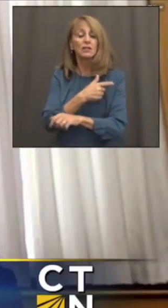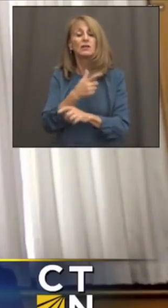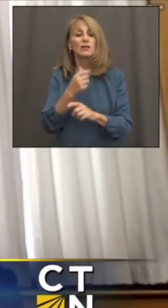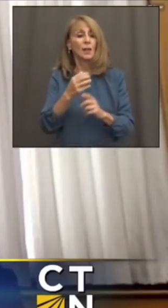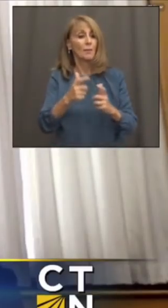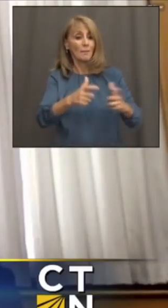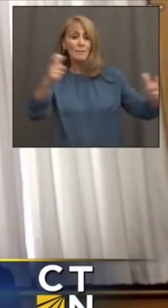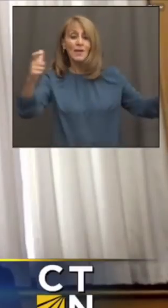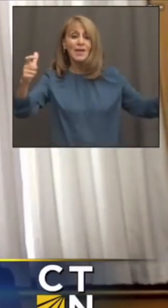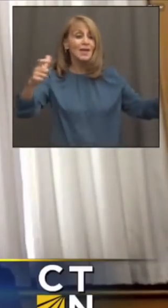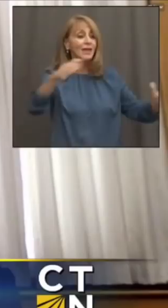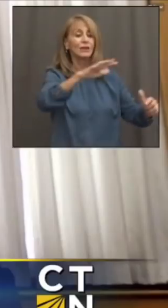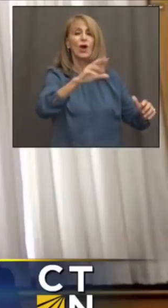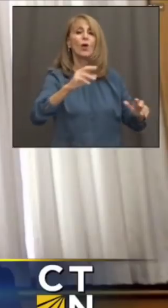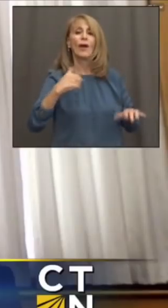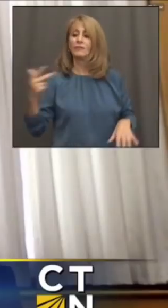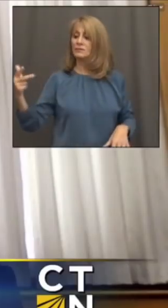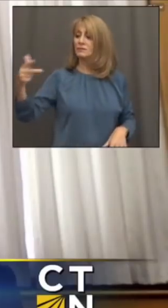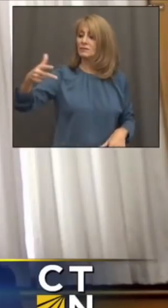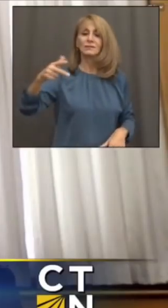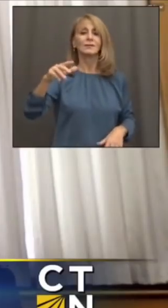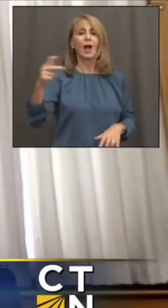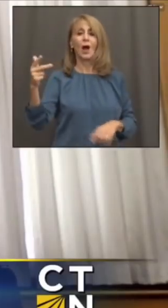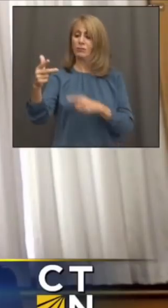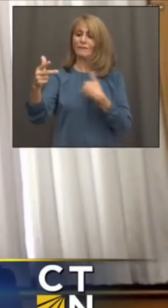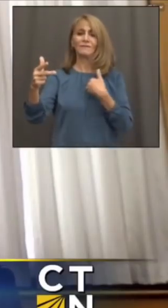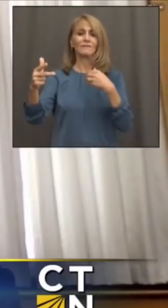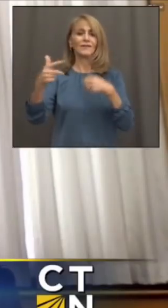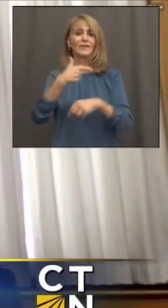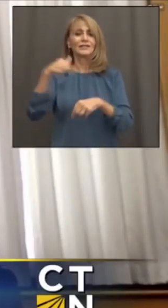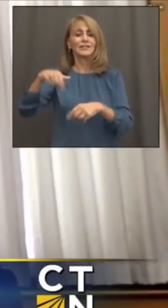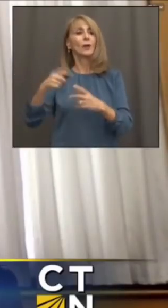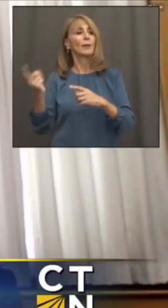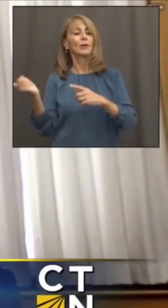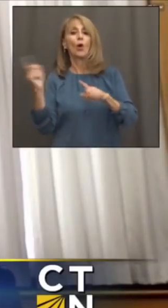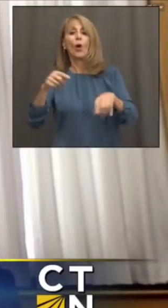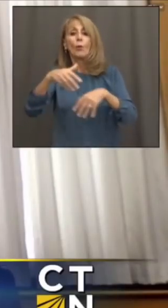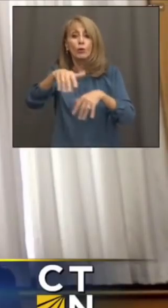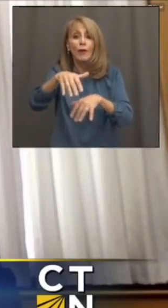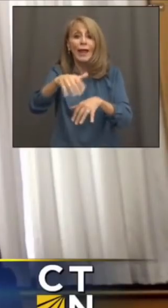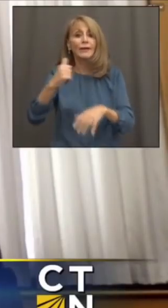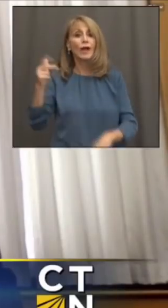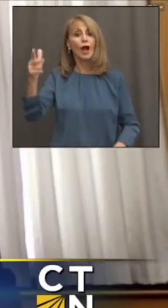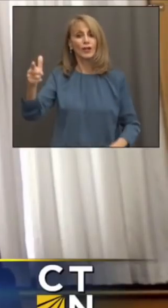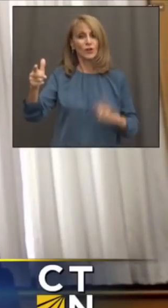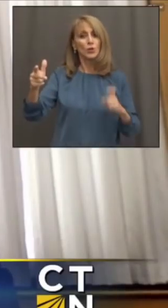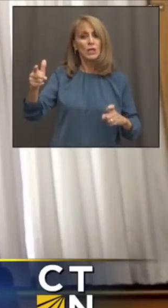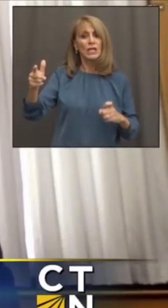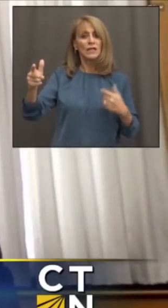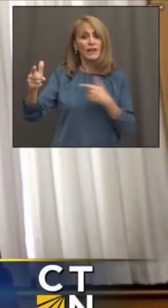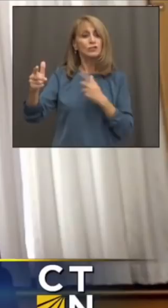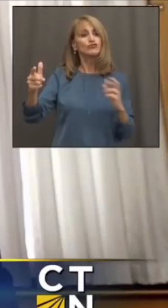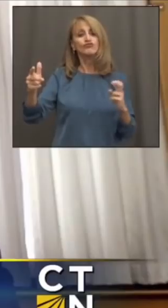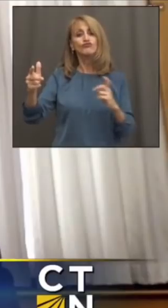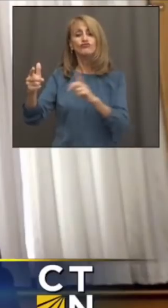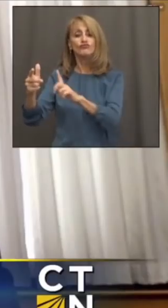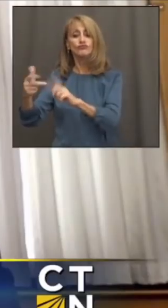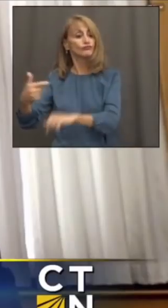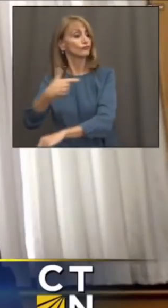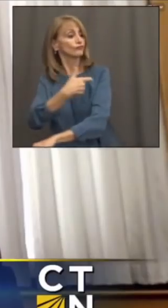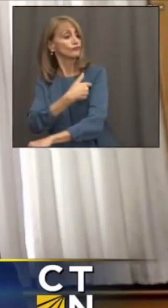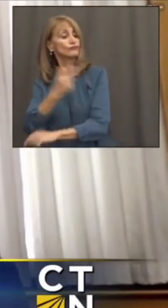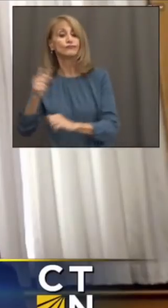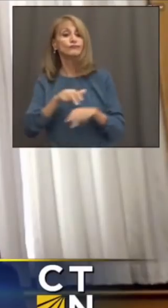basis at the mobile clinics, at pharmacies, at parades, at other gathering places, as opposed to the large-scale mass vaccination sites.